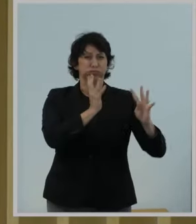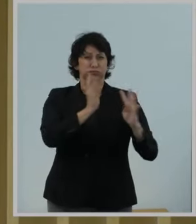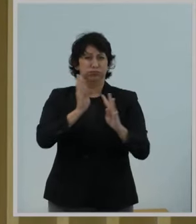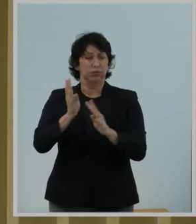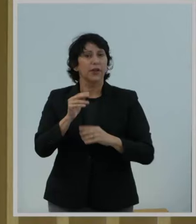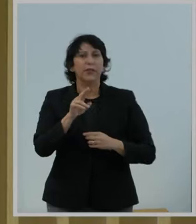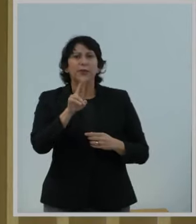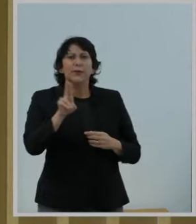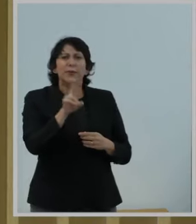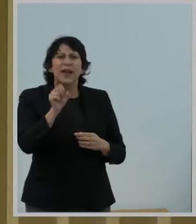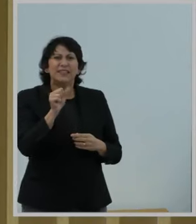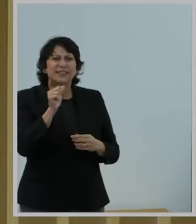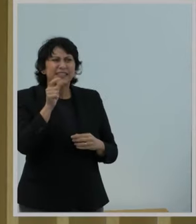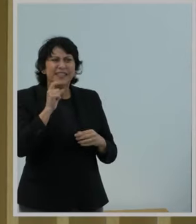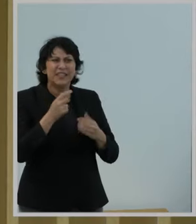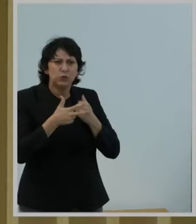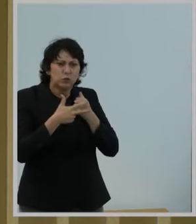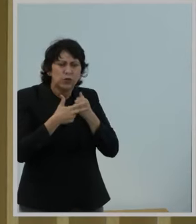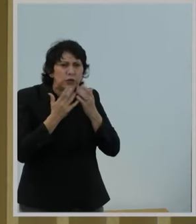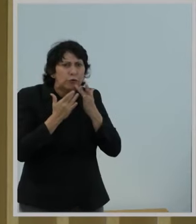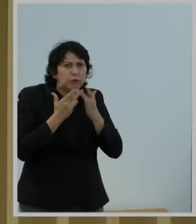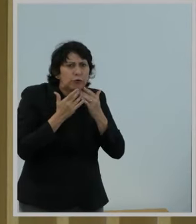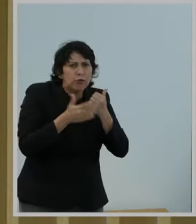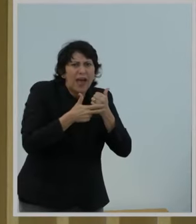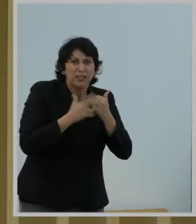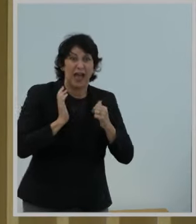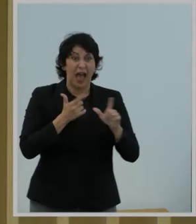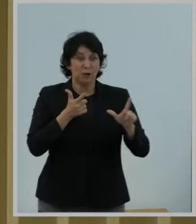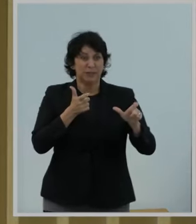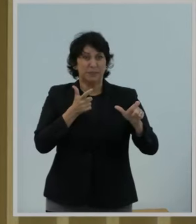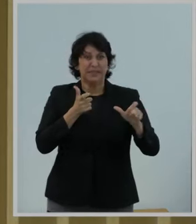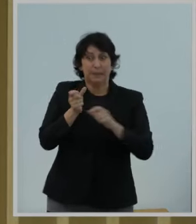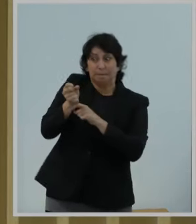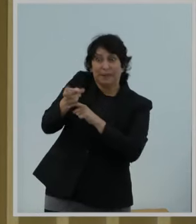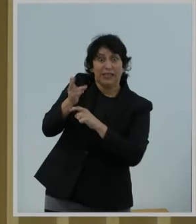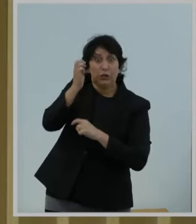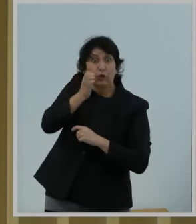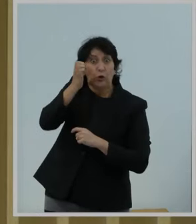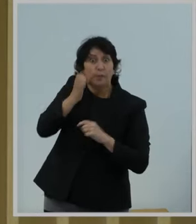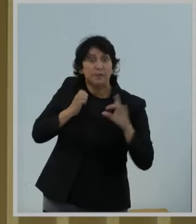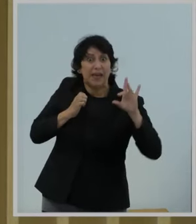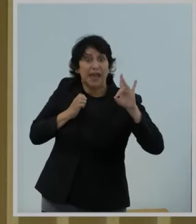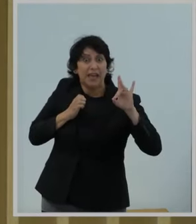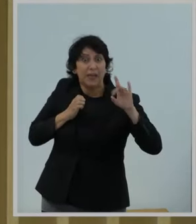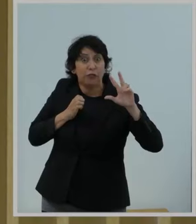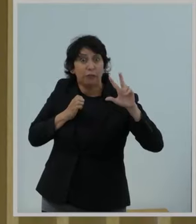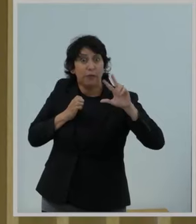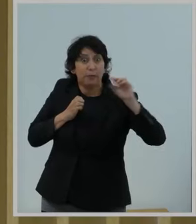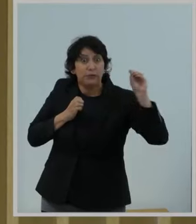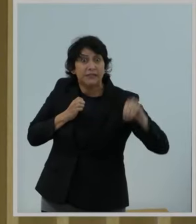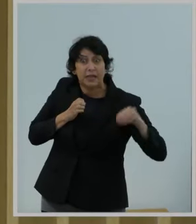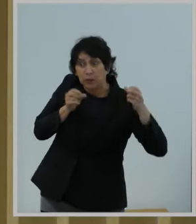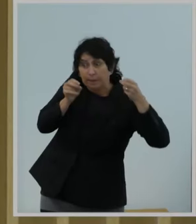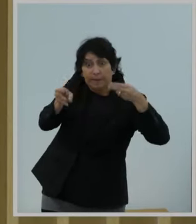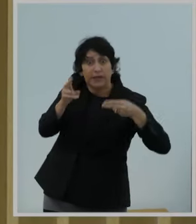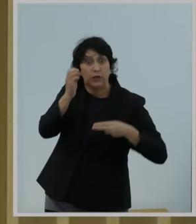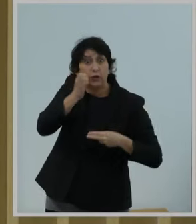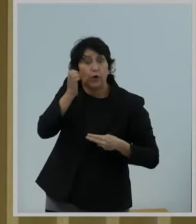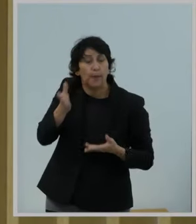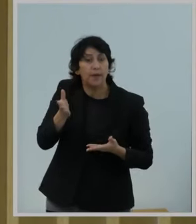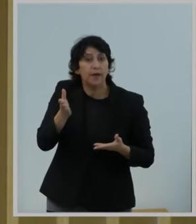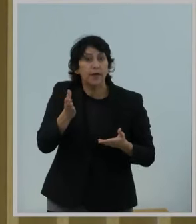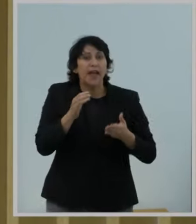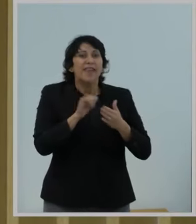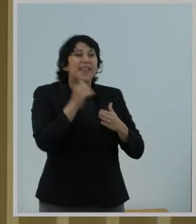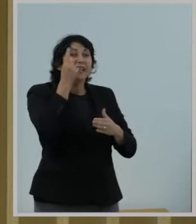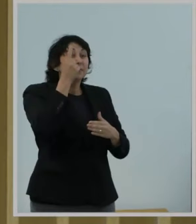no need to ration service. Our network speeds exceeded those in Europe during COVID-19 by 83 percent. And this is